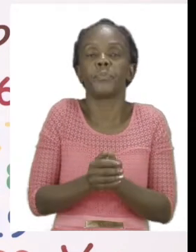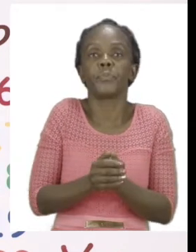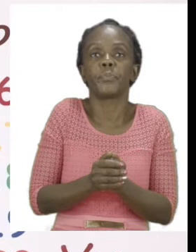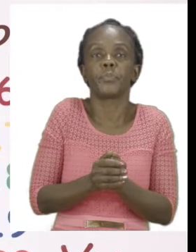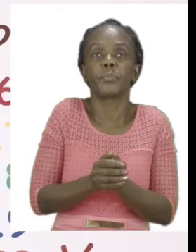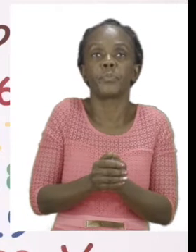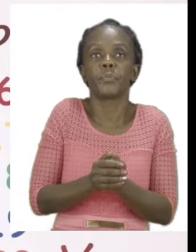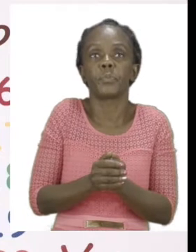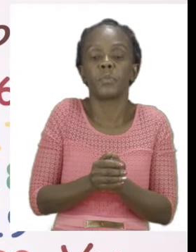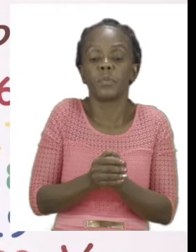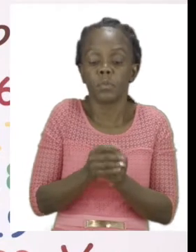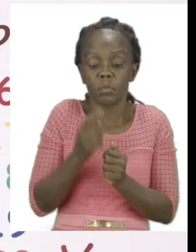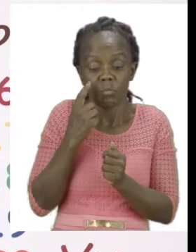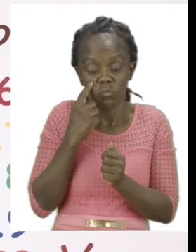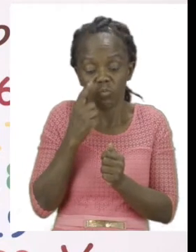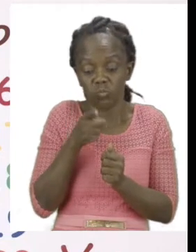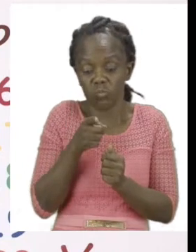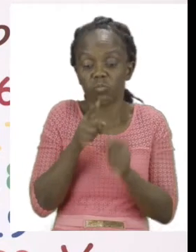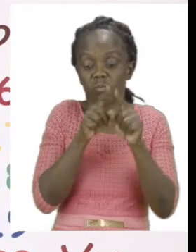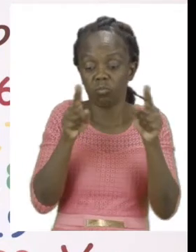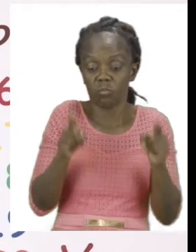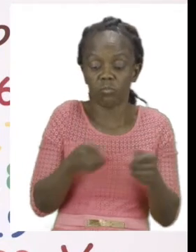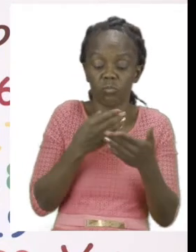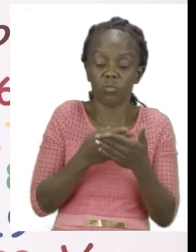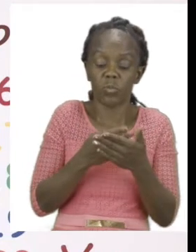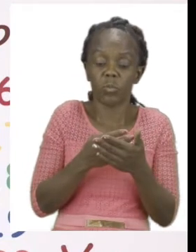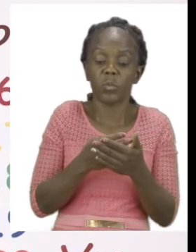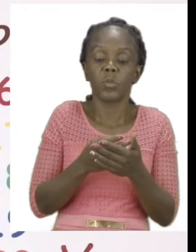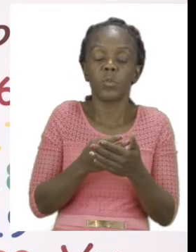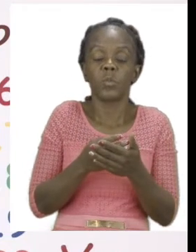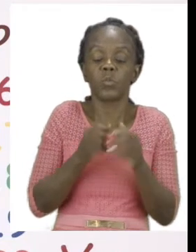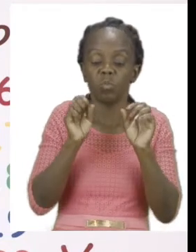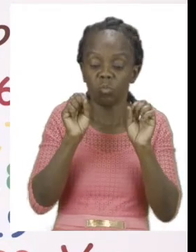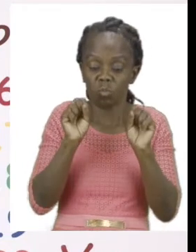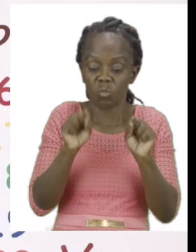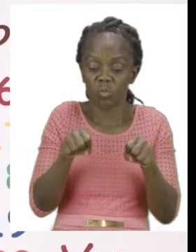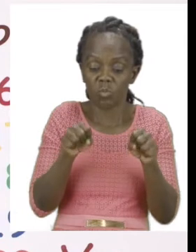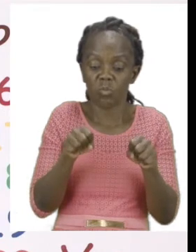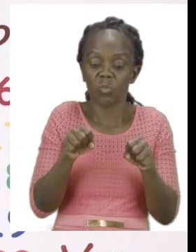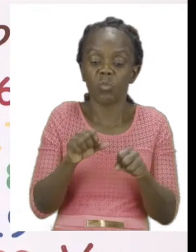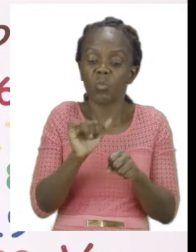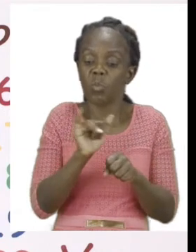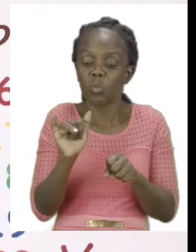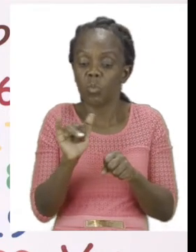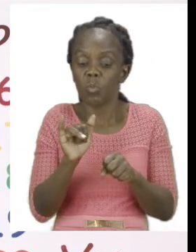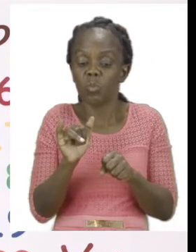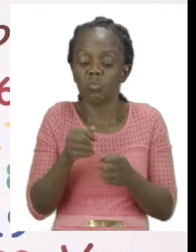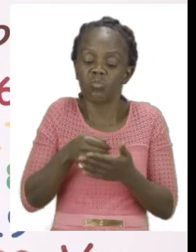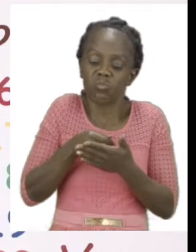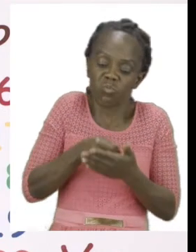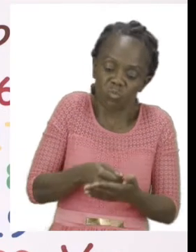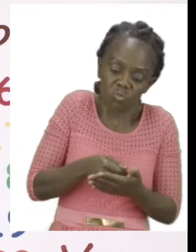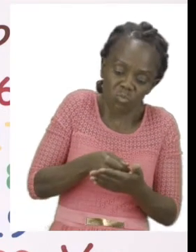already see just like in your book that the heaviest one must be the flour. And